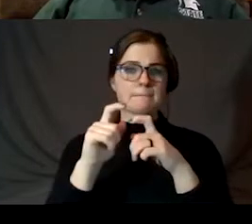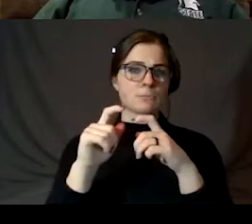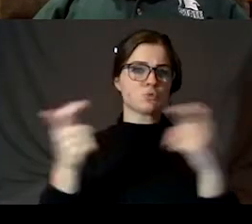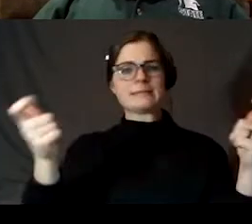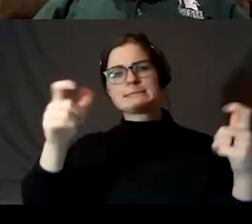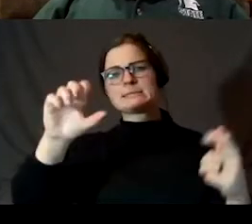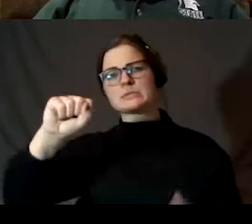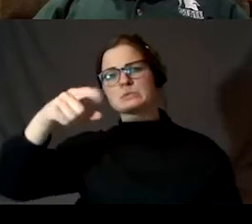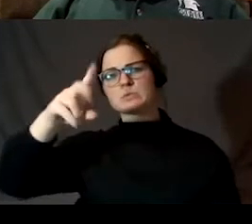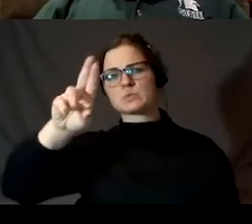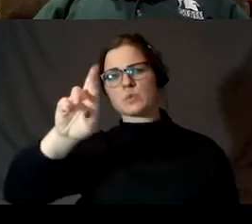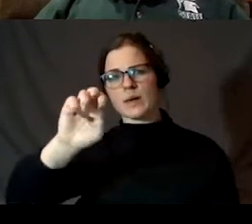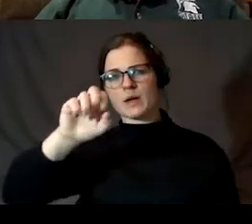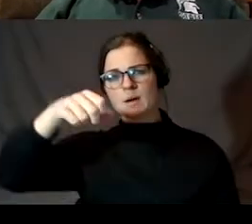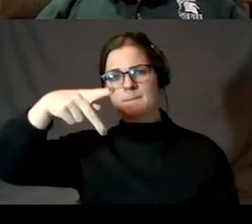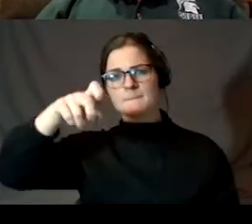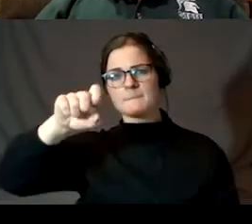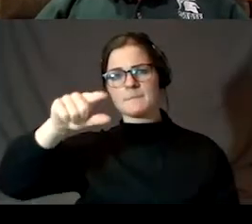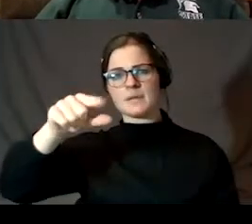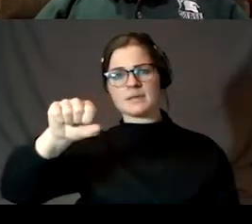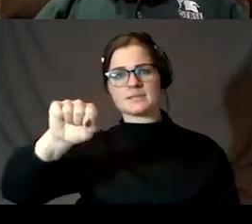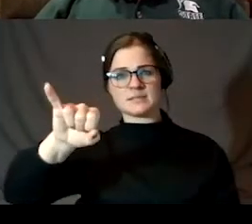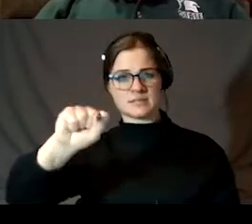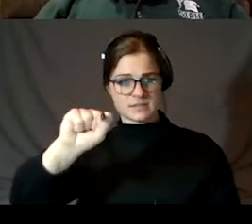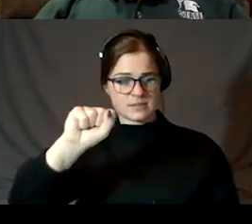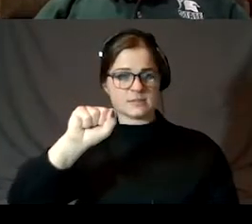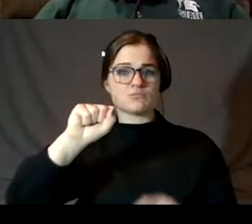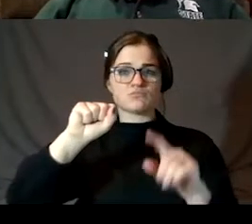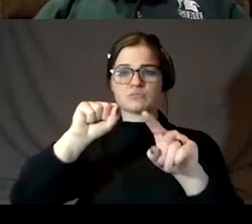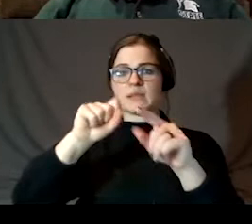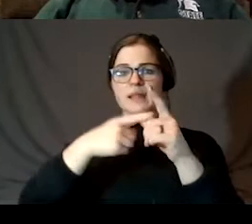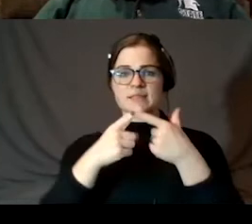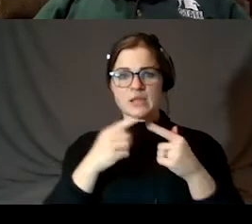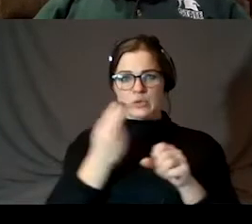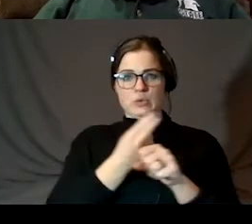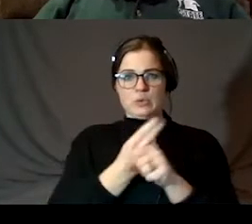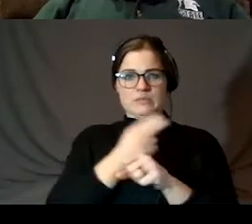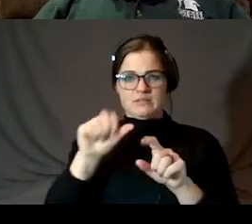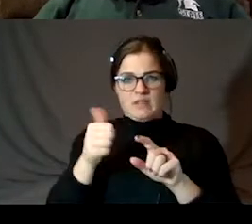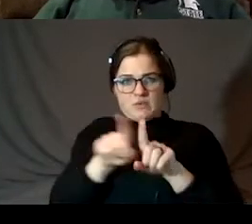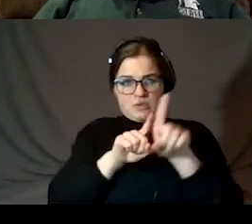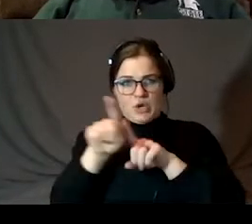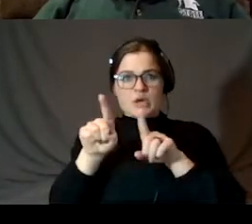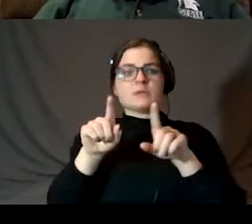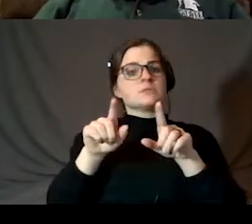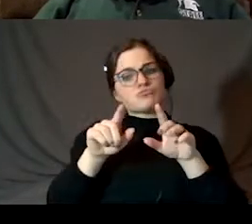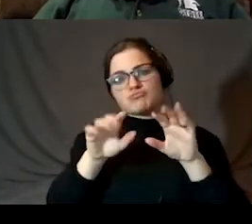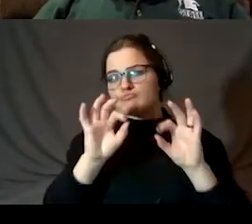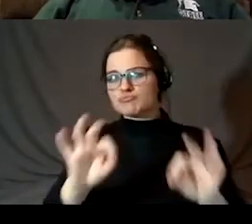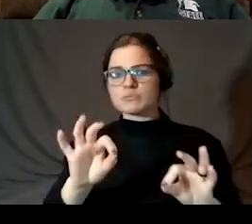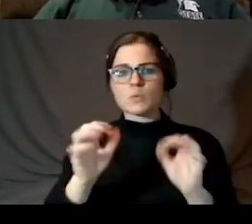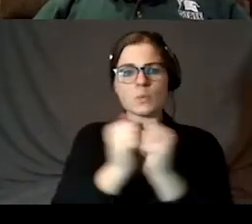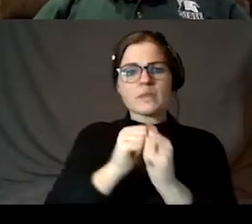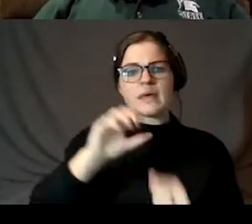and I mentioned the use of the pointer stars. This is a very useful asterism, asterism meaning heart of a